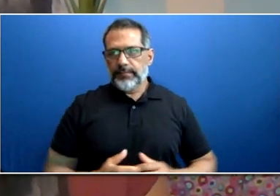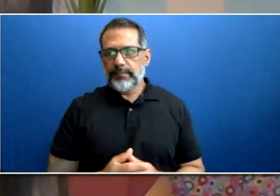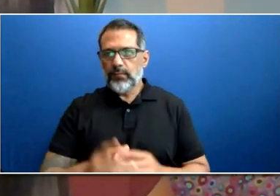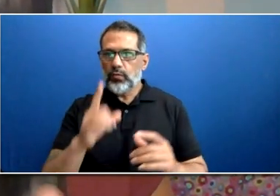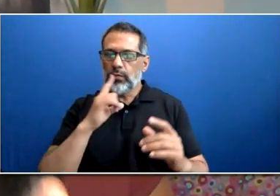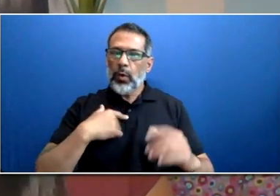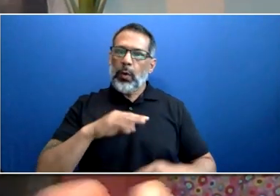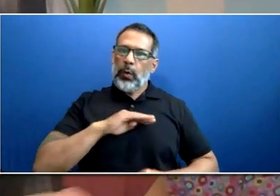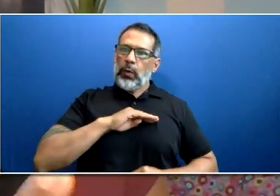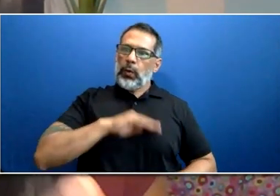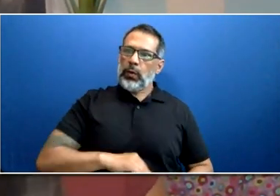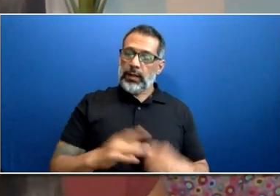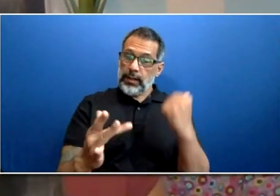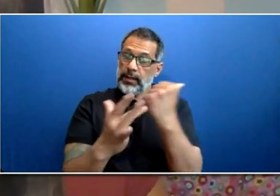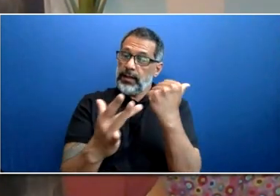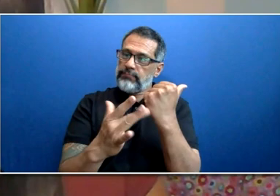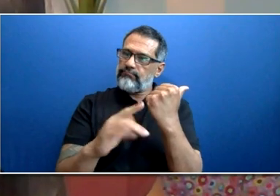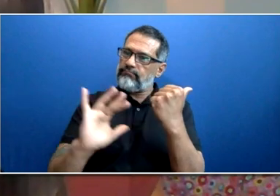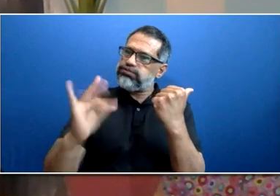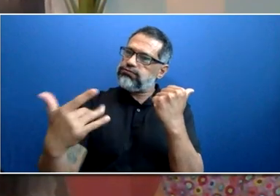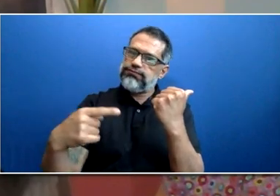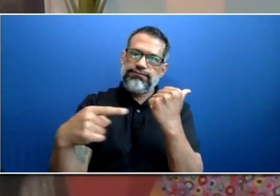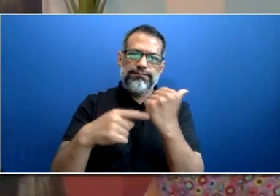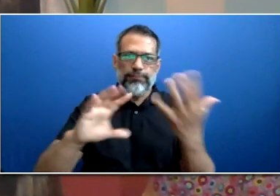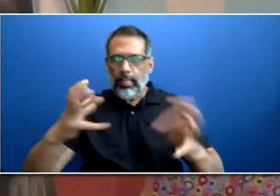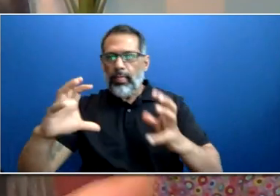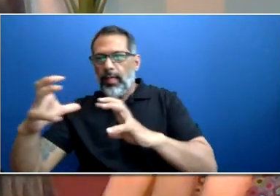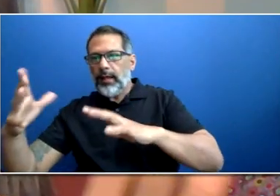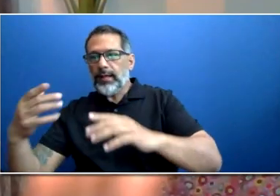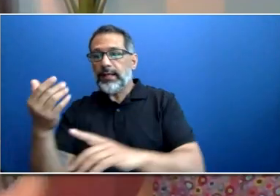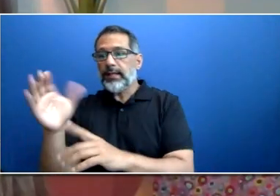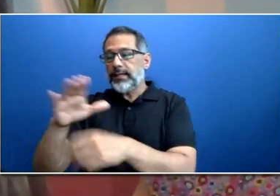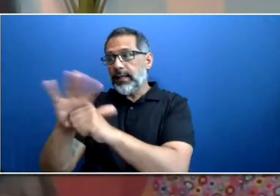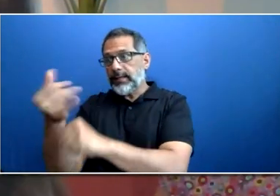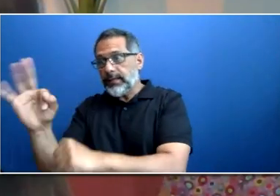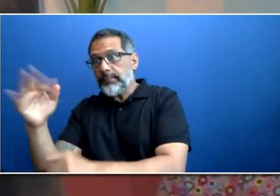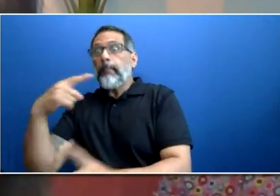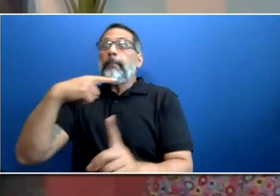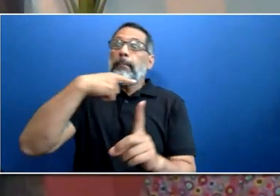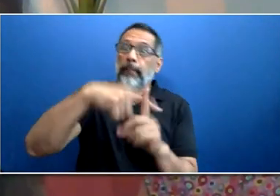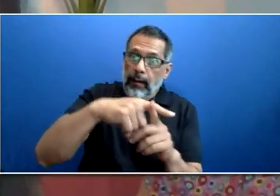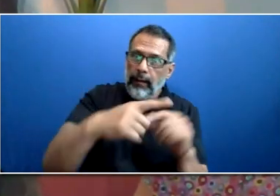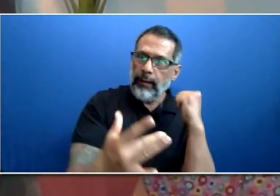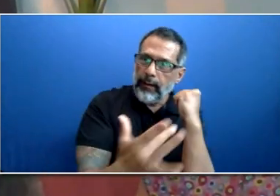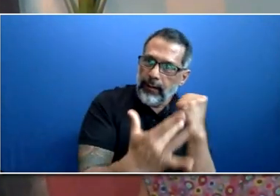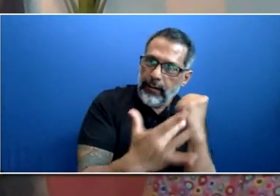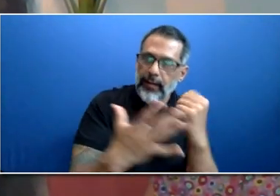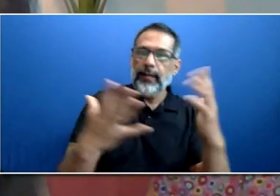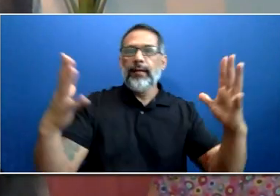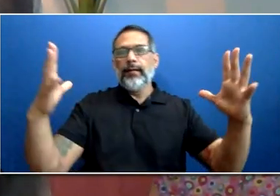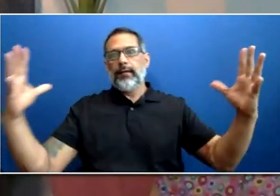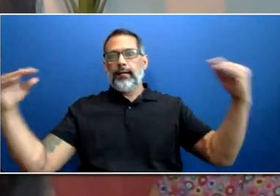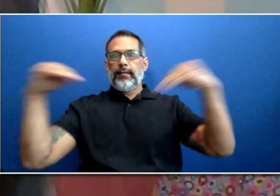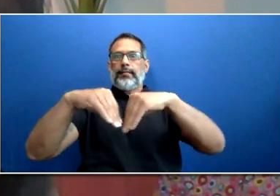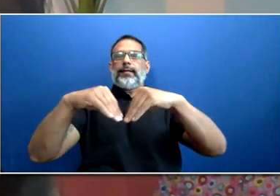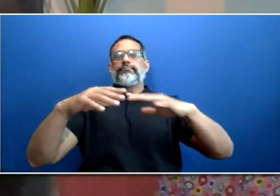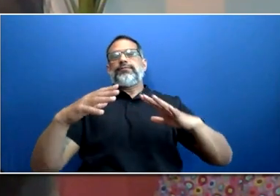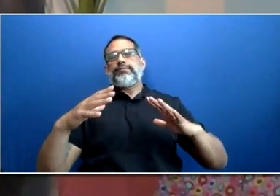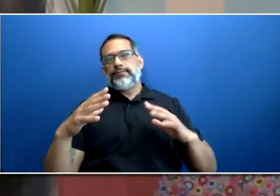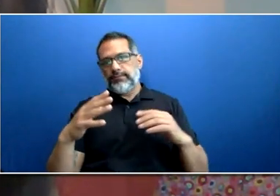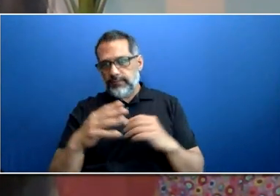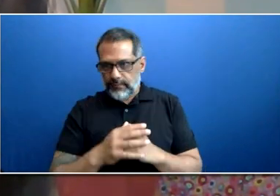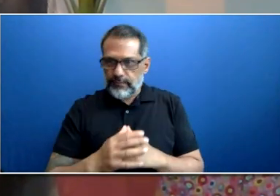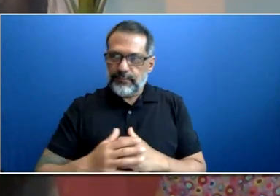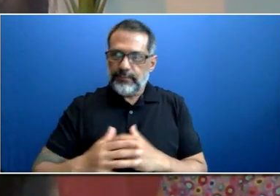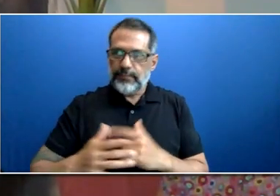COVID-19, but everything else. Everyone's having to pivot. Good afternoon. I'm pretty sure Shabnam introduced me,